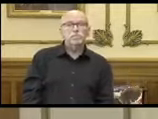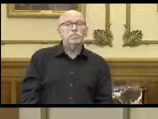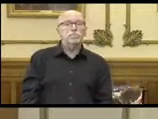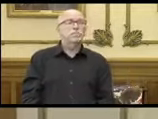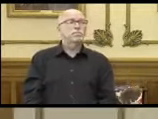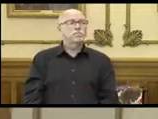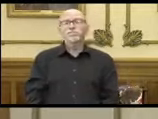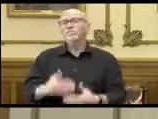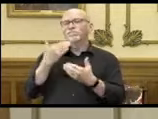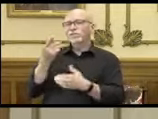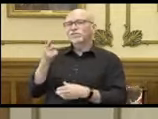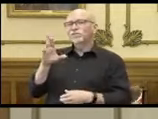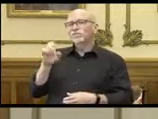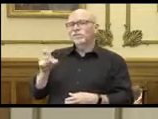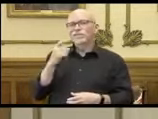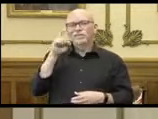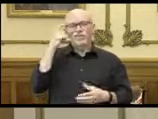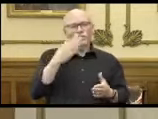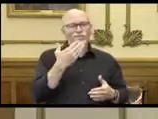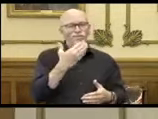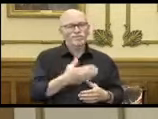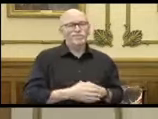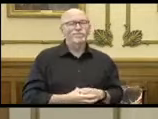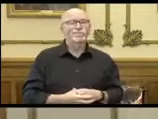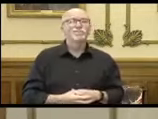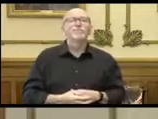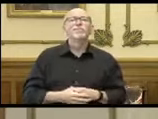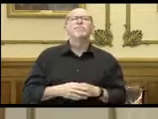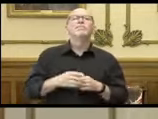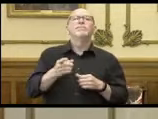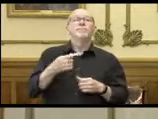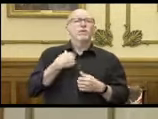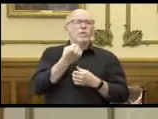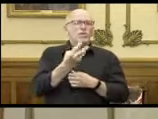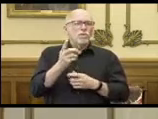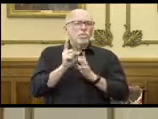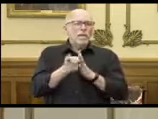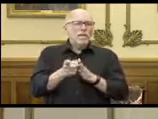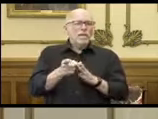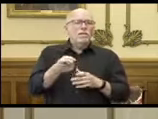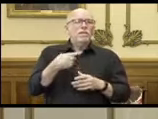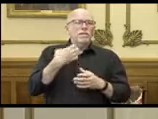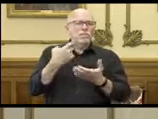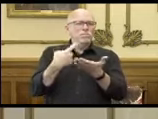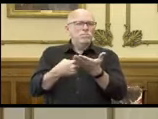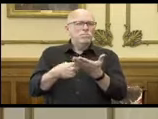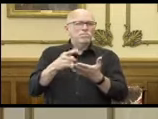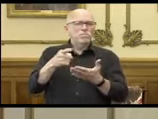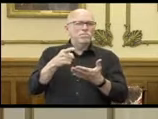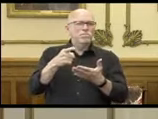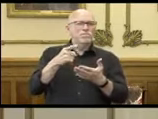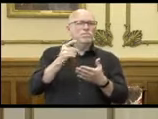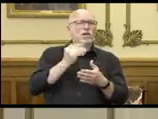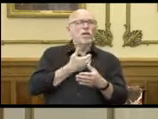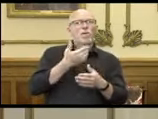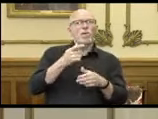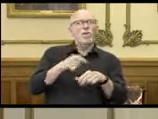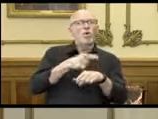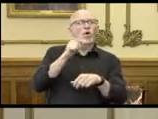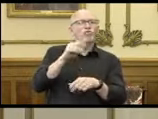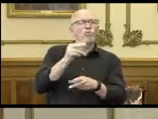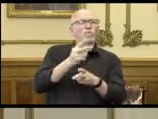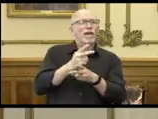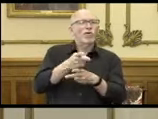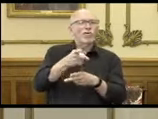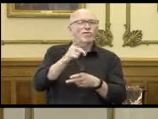Thank you, Dr. Box. Thank you, Governor. I'm going to take a few minutes to discuss the preliminary long-term care data that's